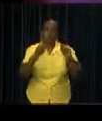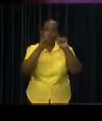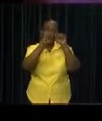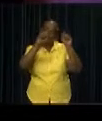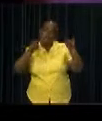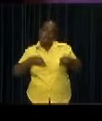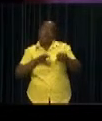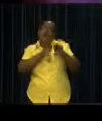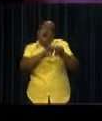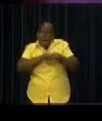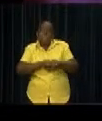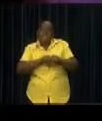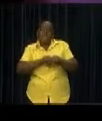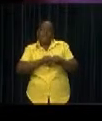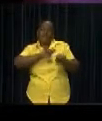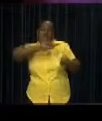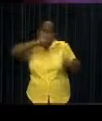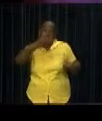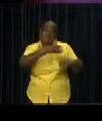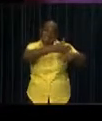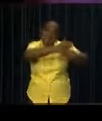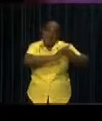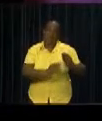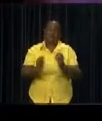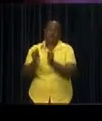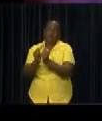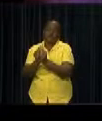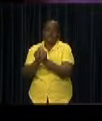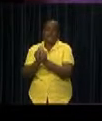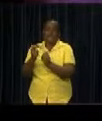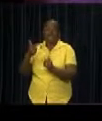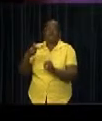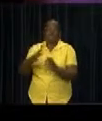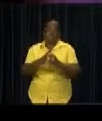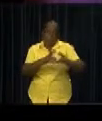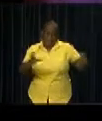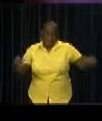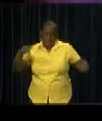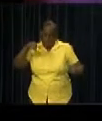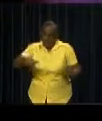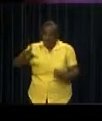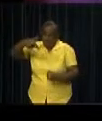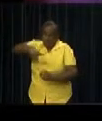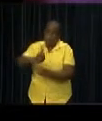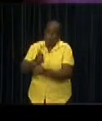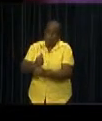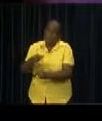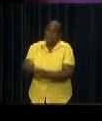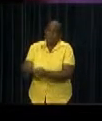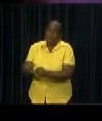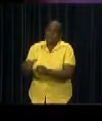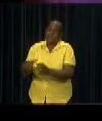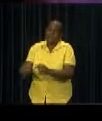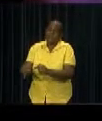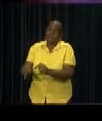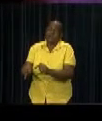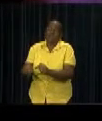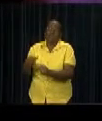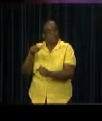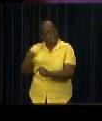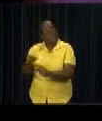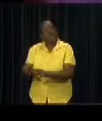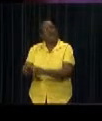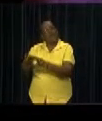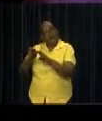Increasing the reserve is the main objective in the oil exploration and growth strategy of Statsoli. In the first half of this year,